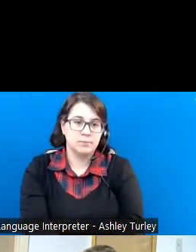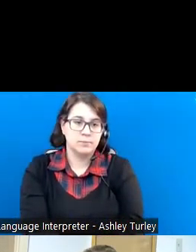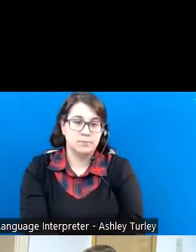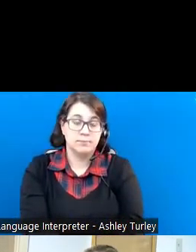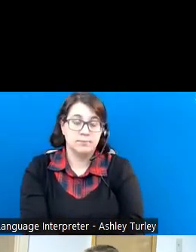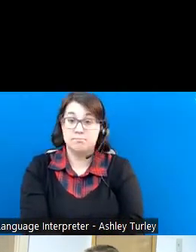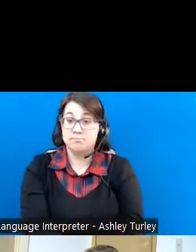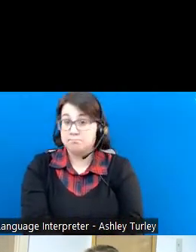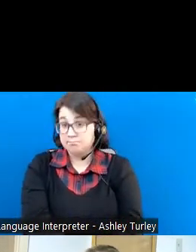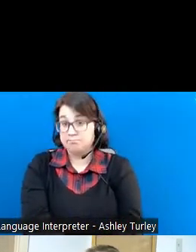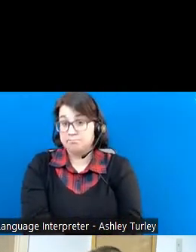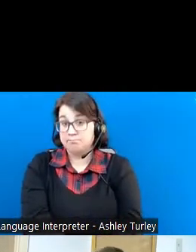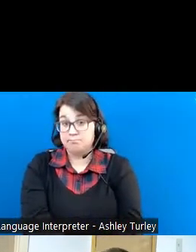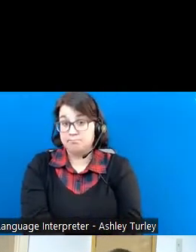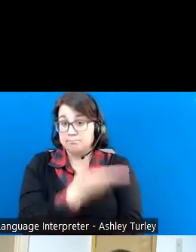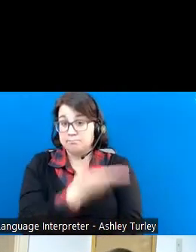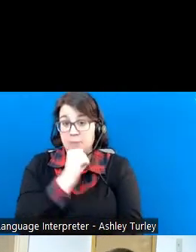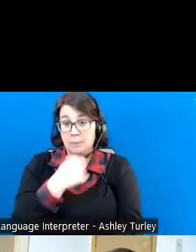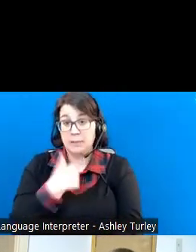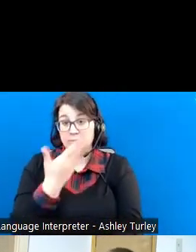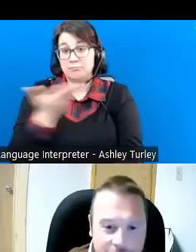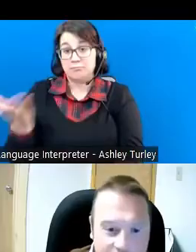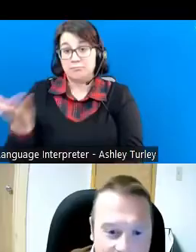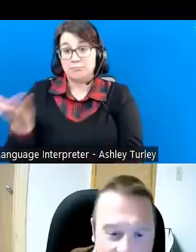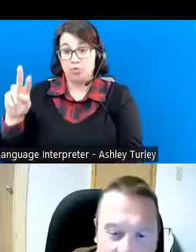And that's for Travis. Yeah.